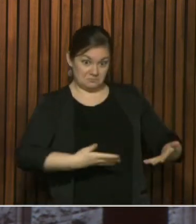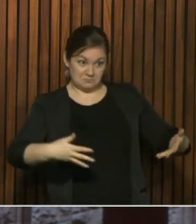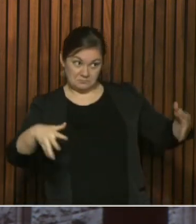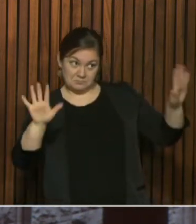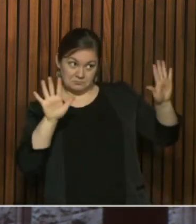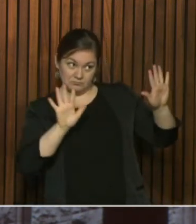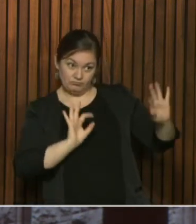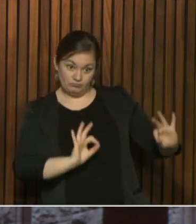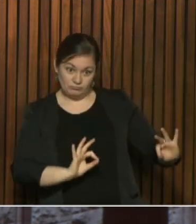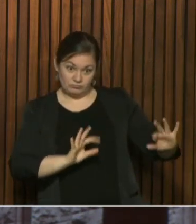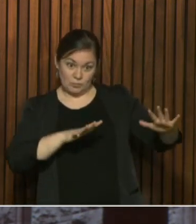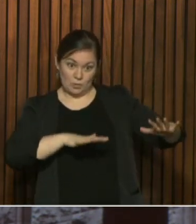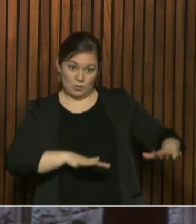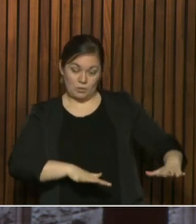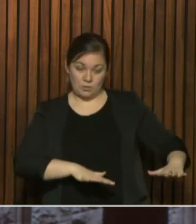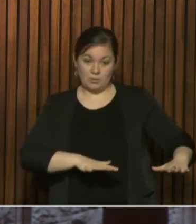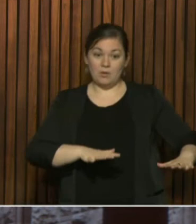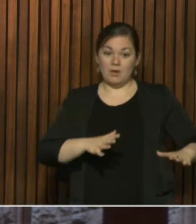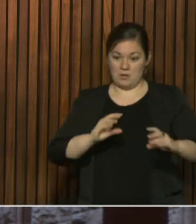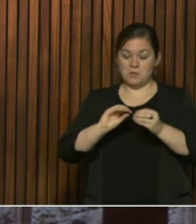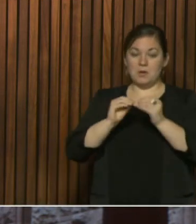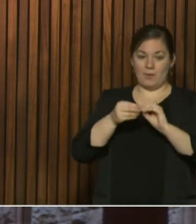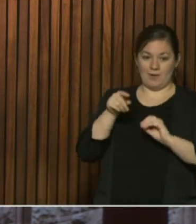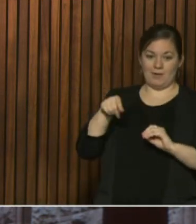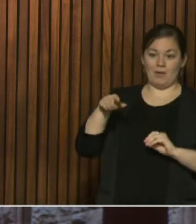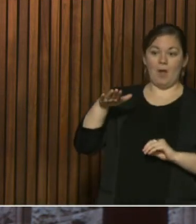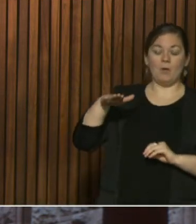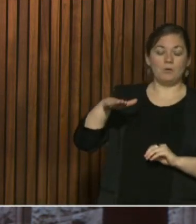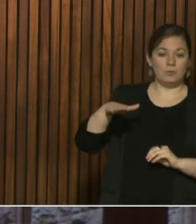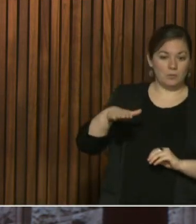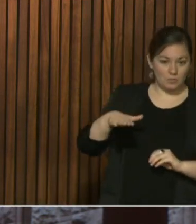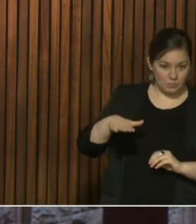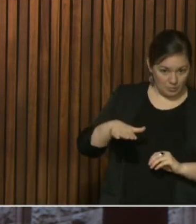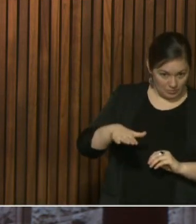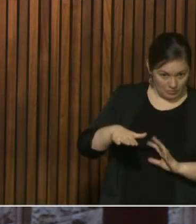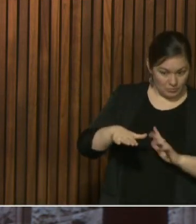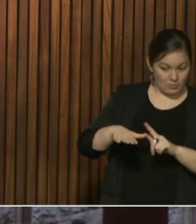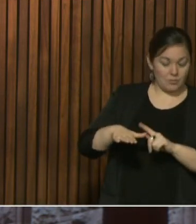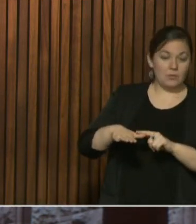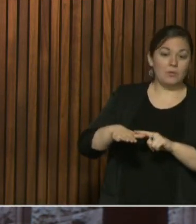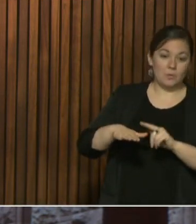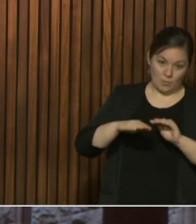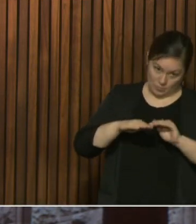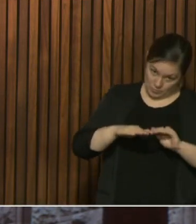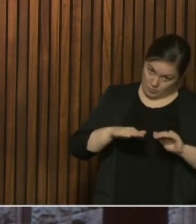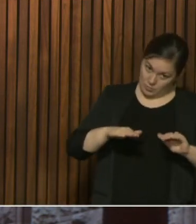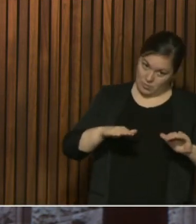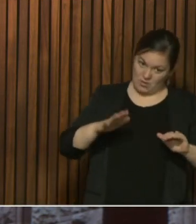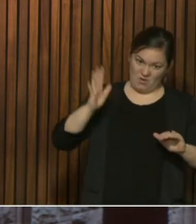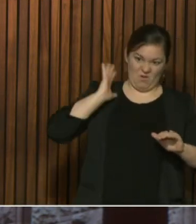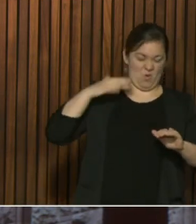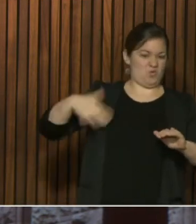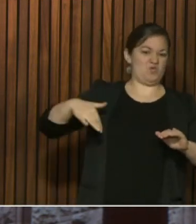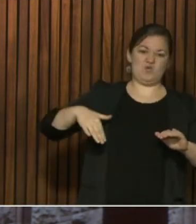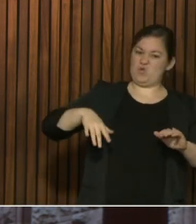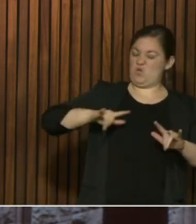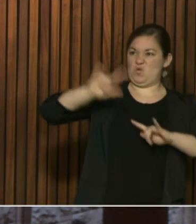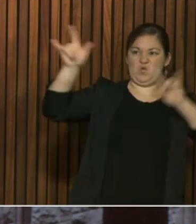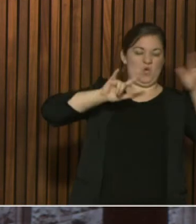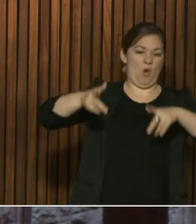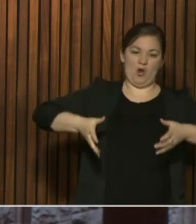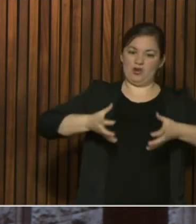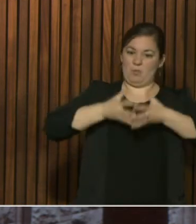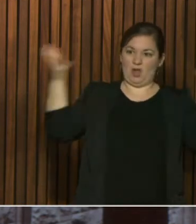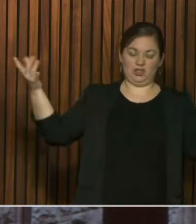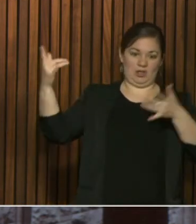to travel, that percentage continues to ease down from it was in the mid-20s, down to under 20%, heading down to even lower. So